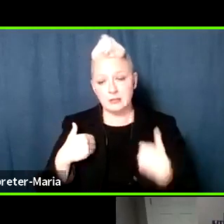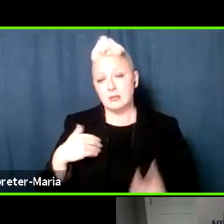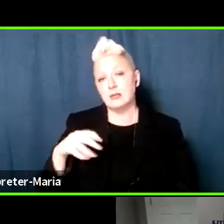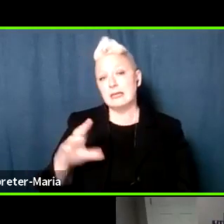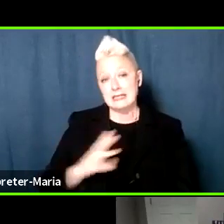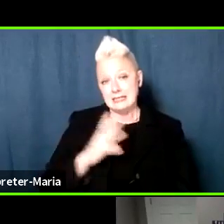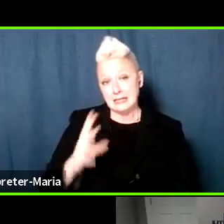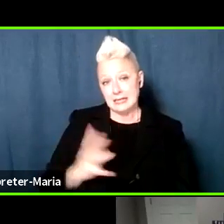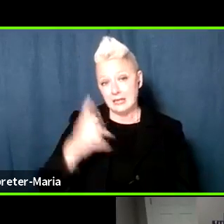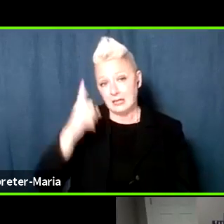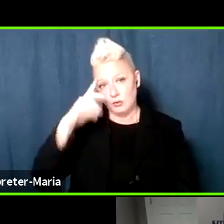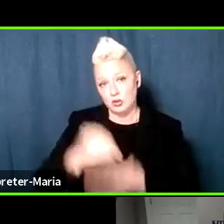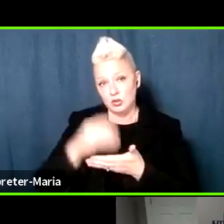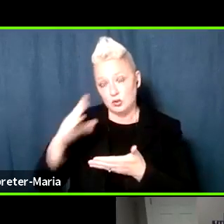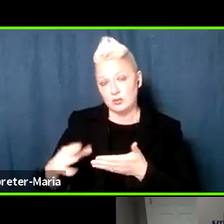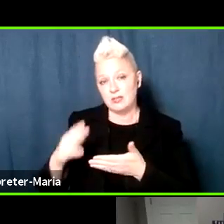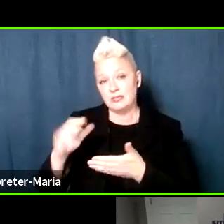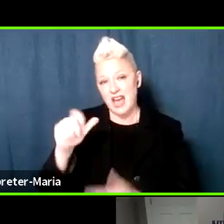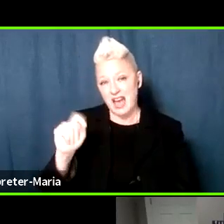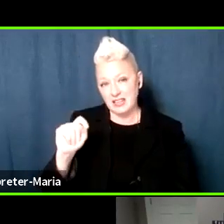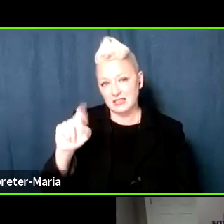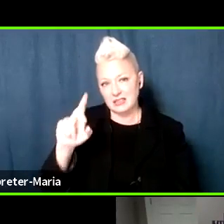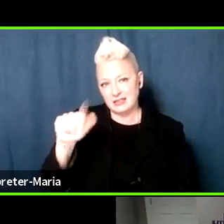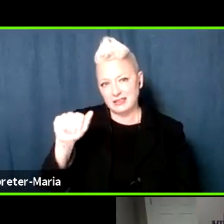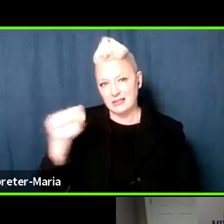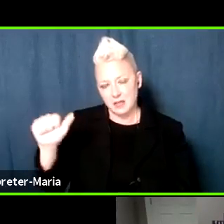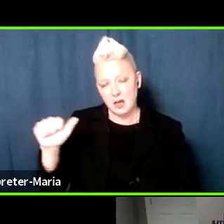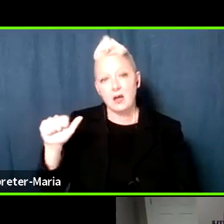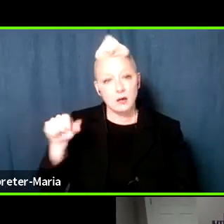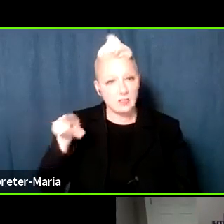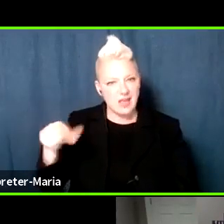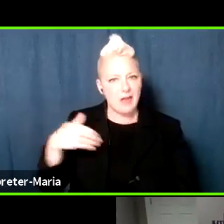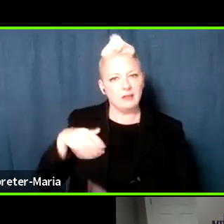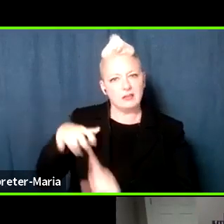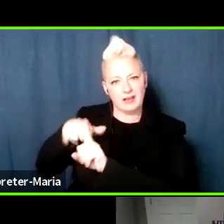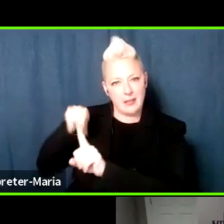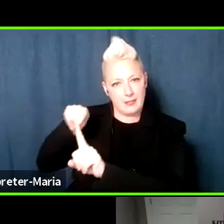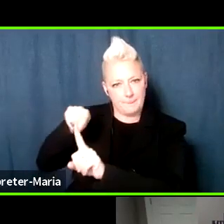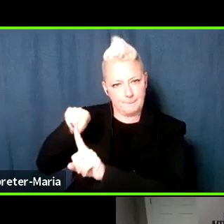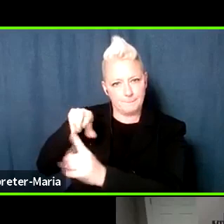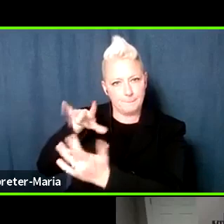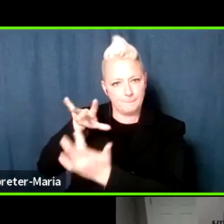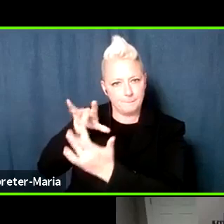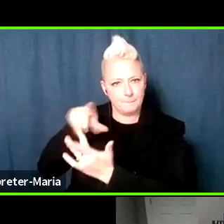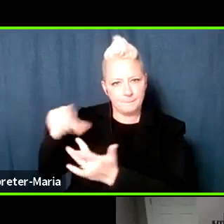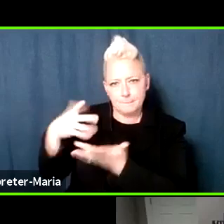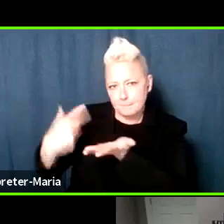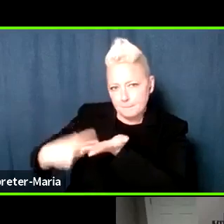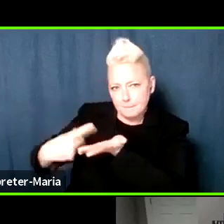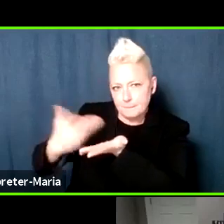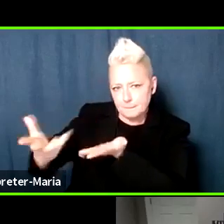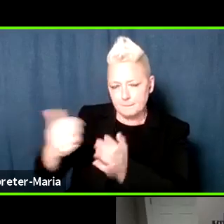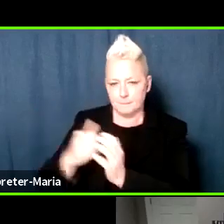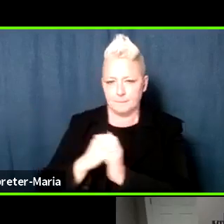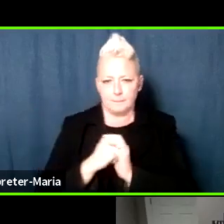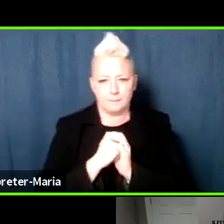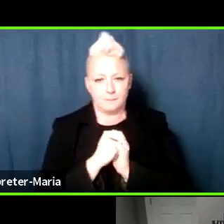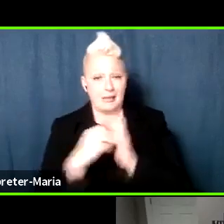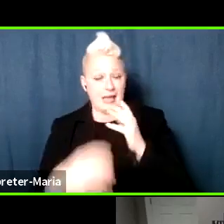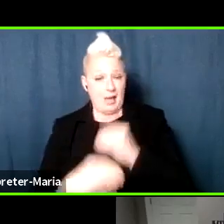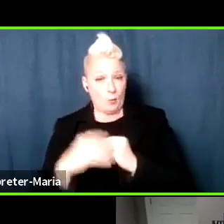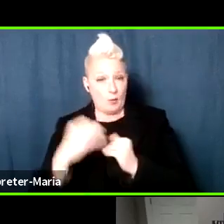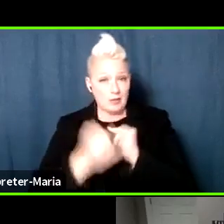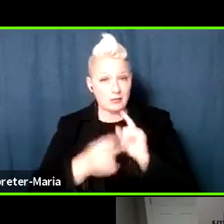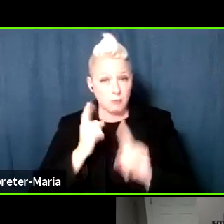Students Act. Yes. that, that's the individual that I would suggest to contact and to speak about. And just to add one last point